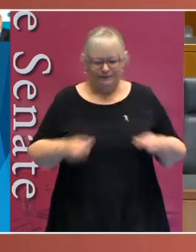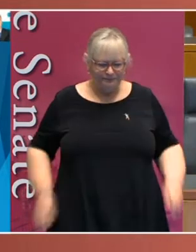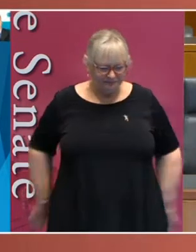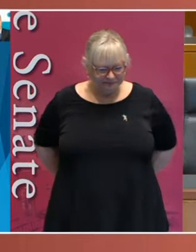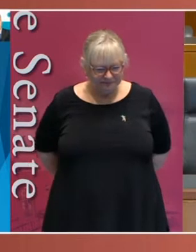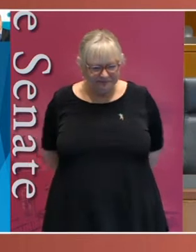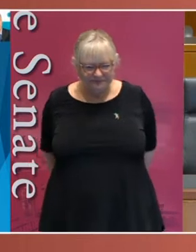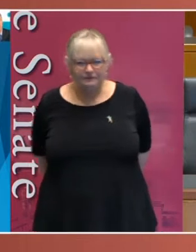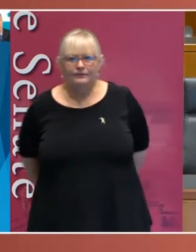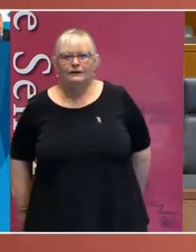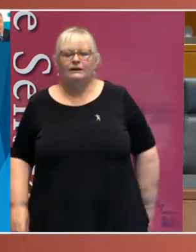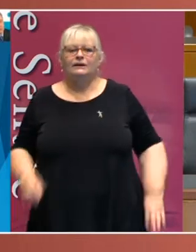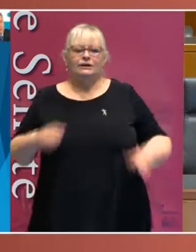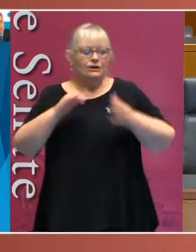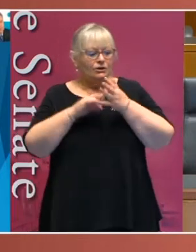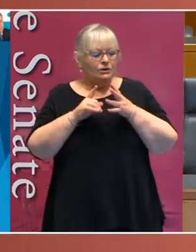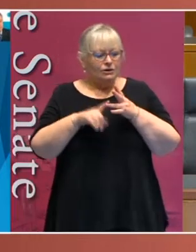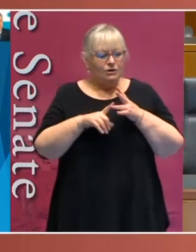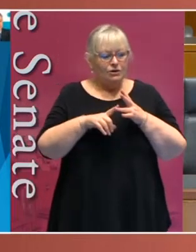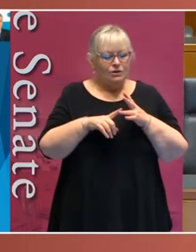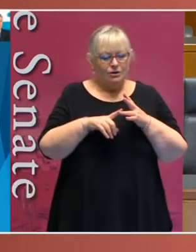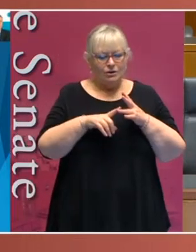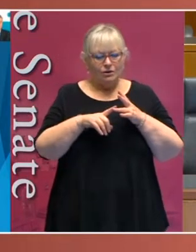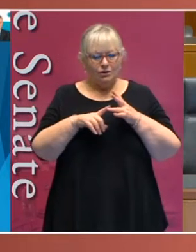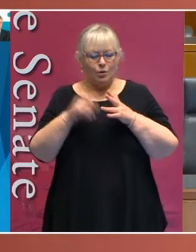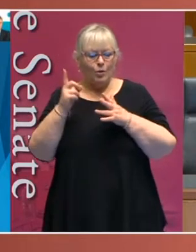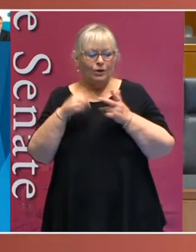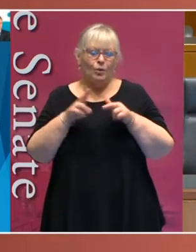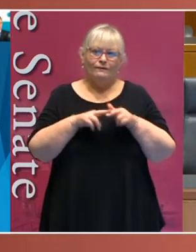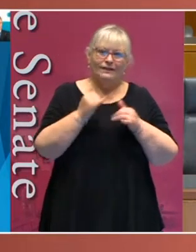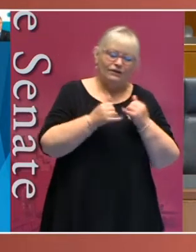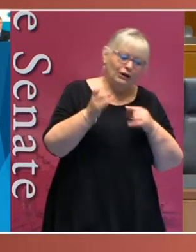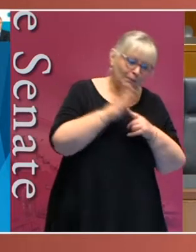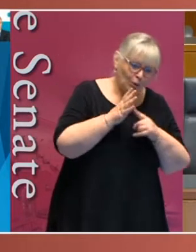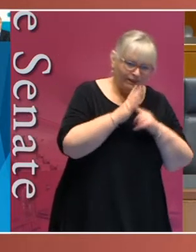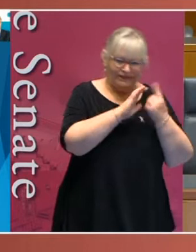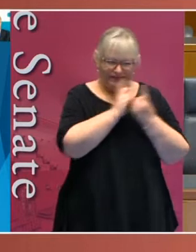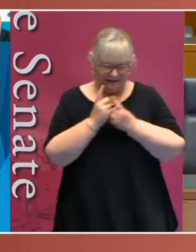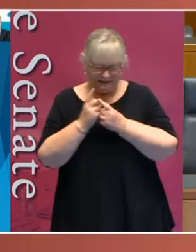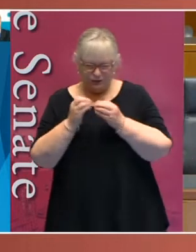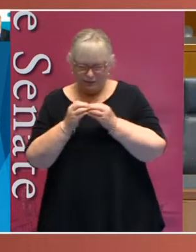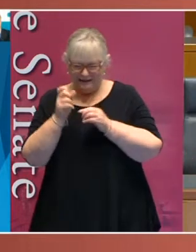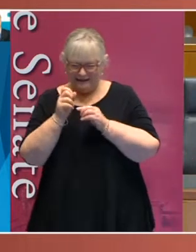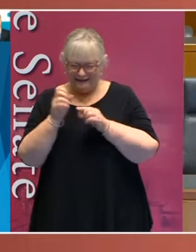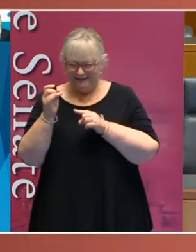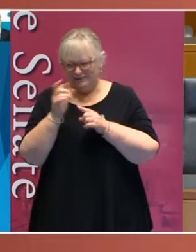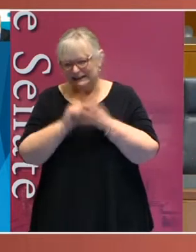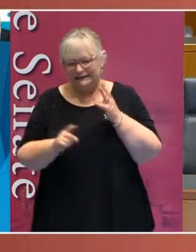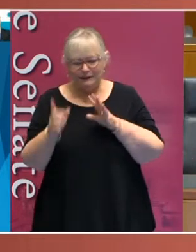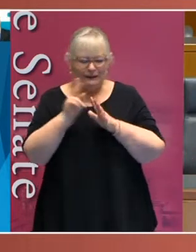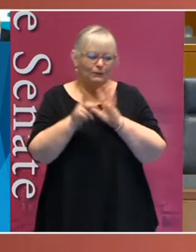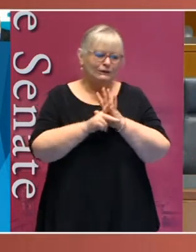So, one of the critical issues in disability policy is to